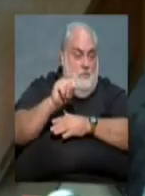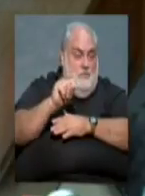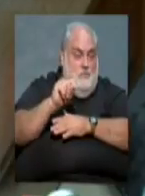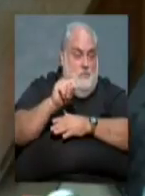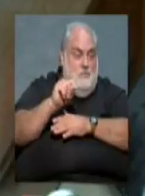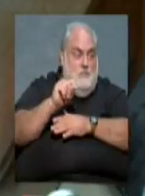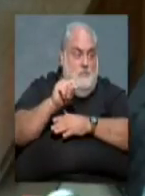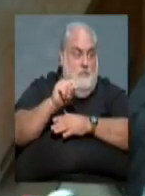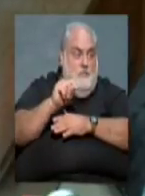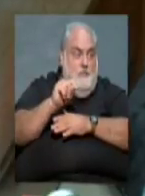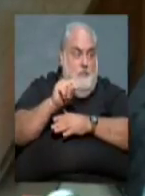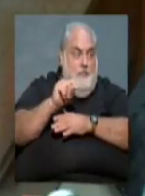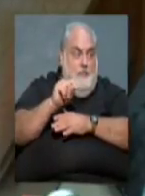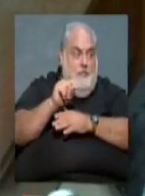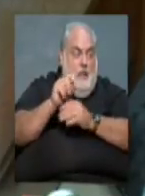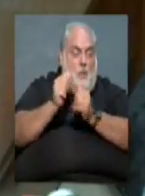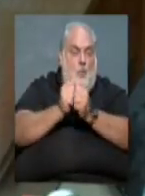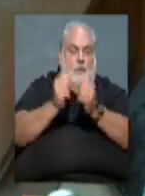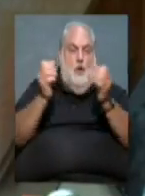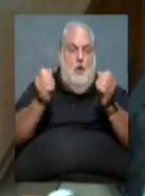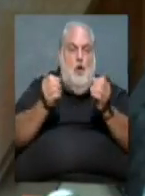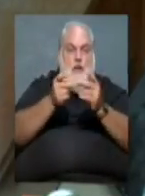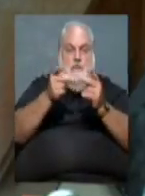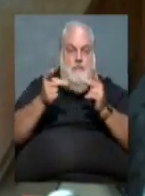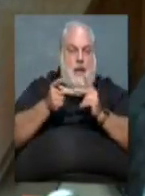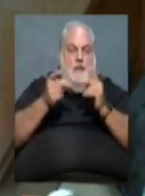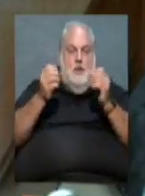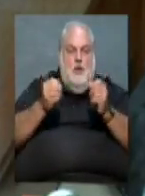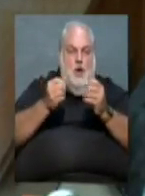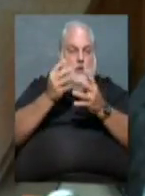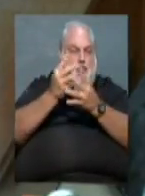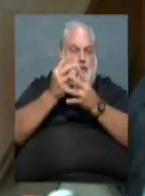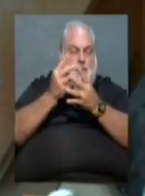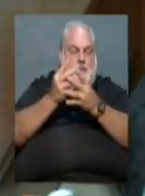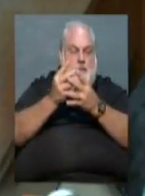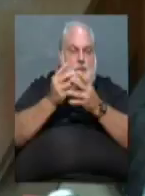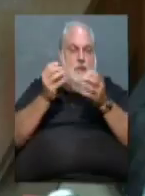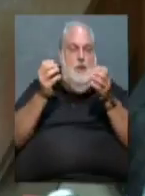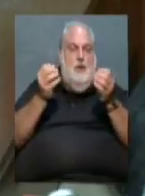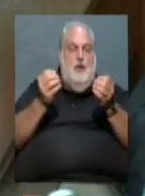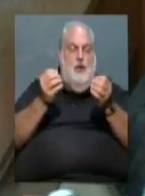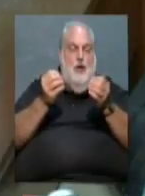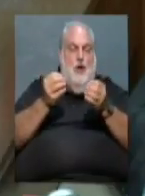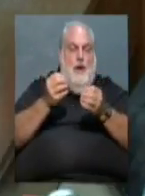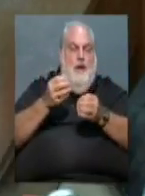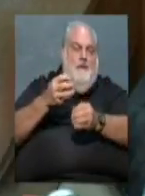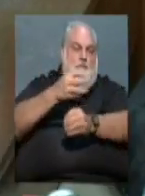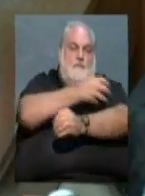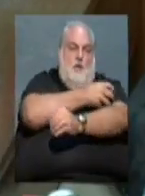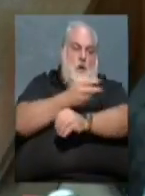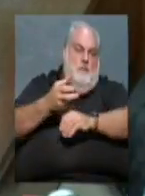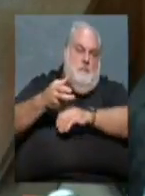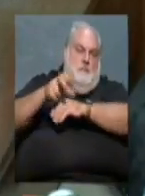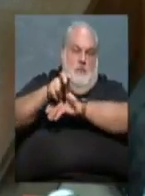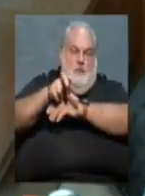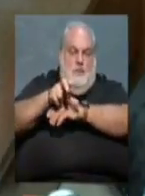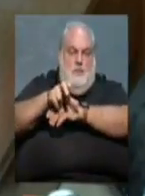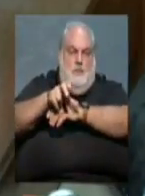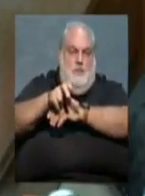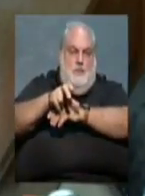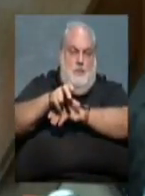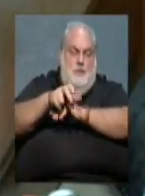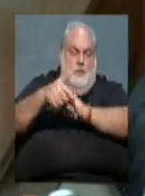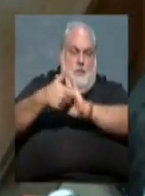without any space in a jail, there was really no enforcement measure that could get somebody to